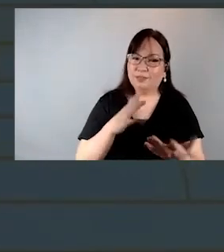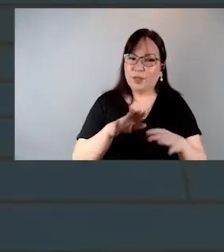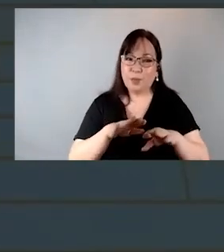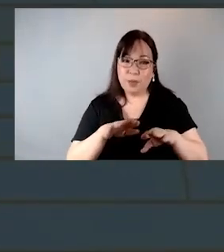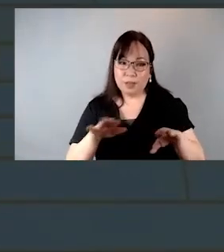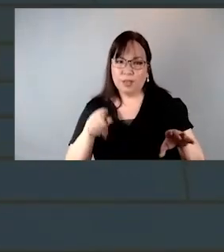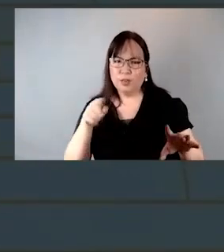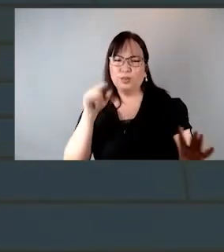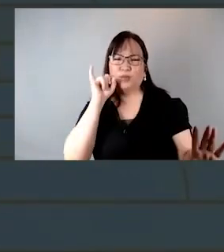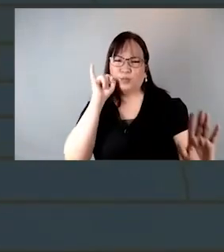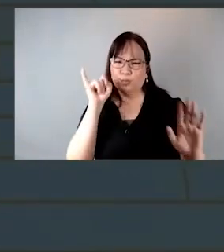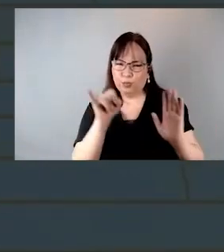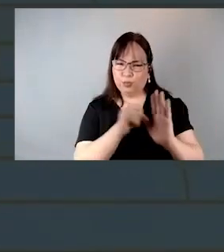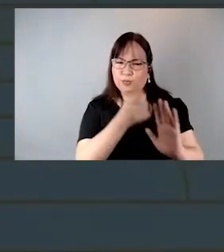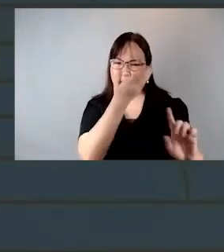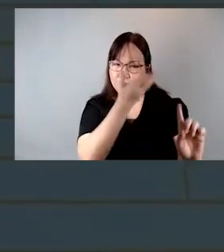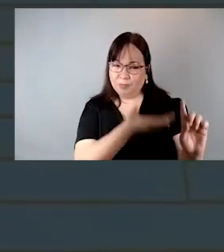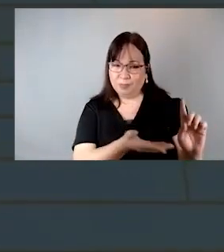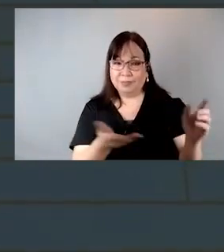Dr.